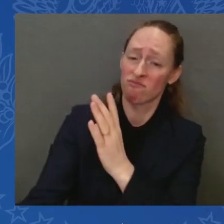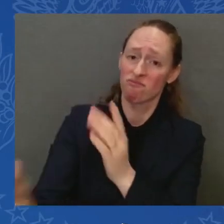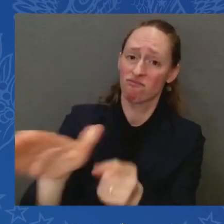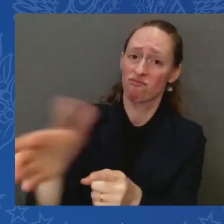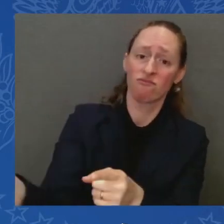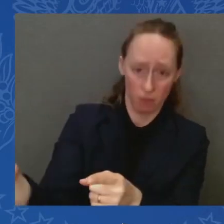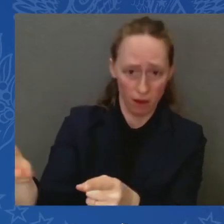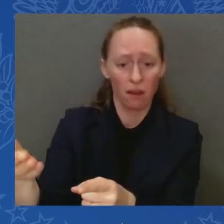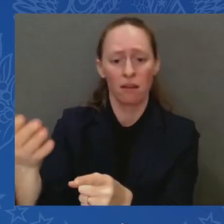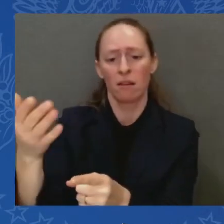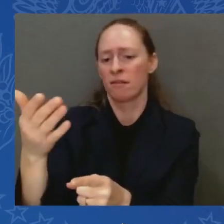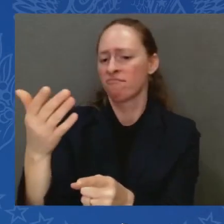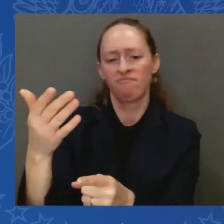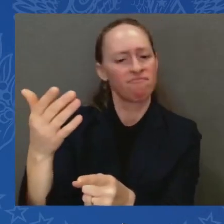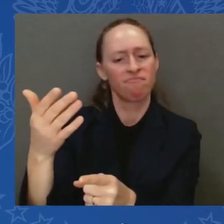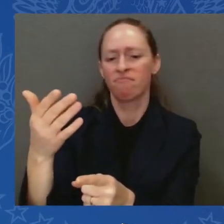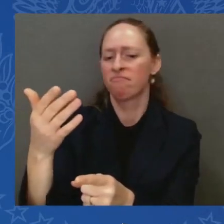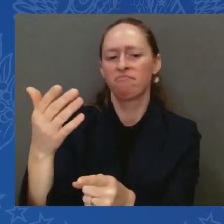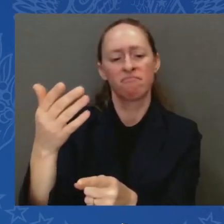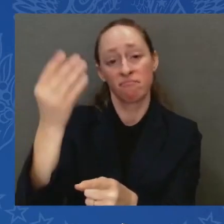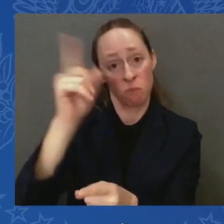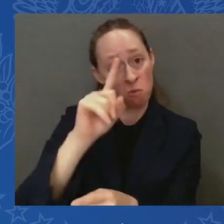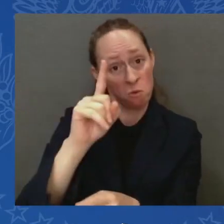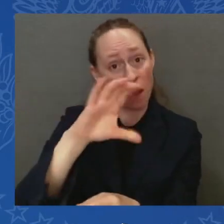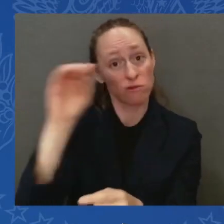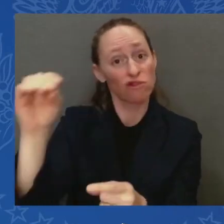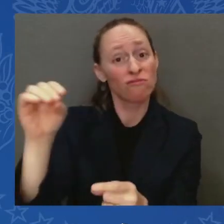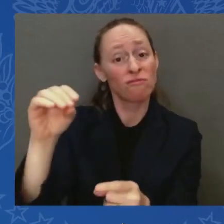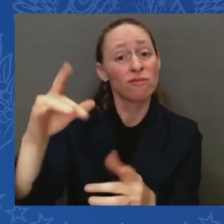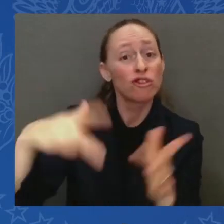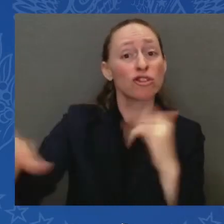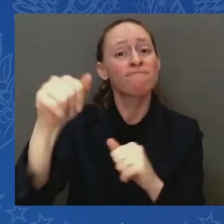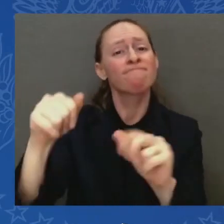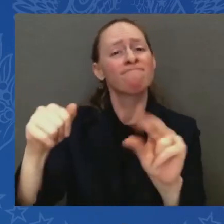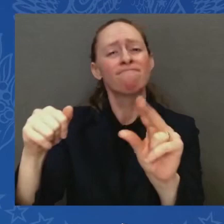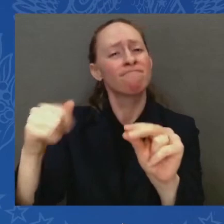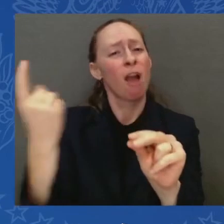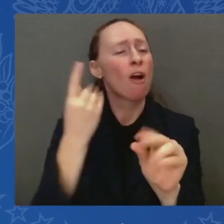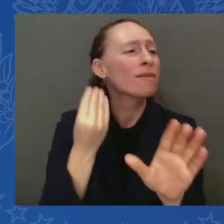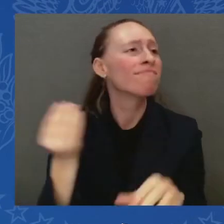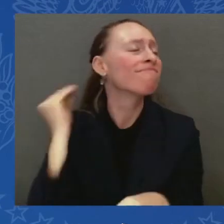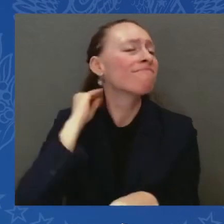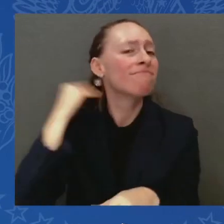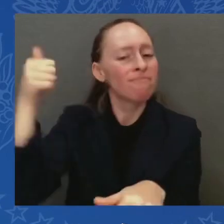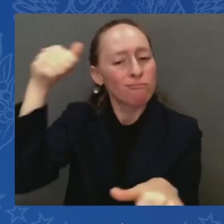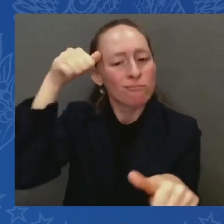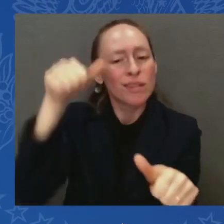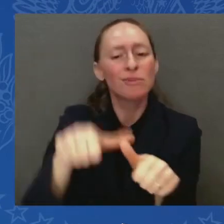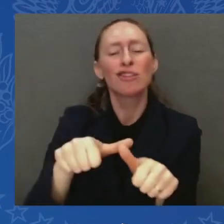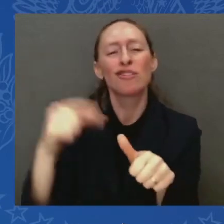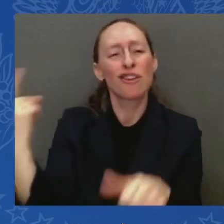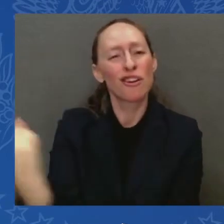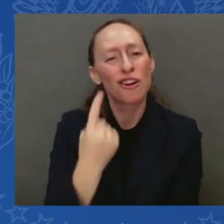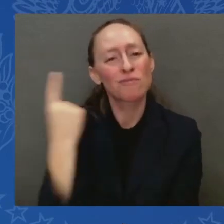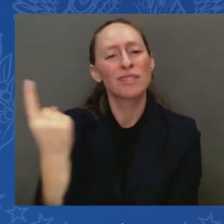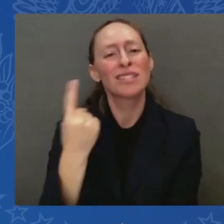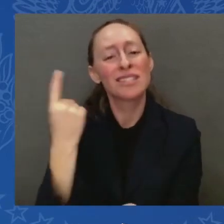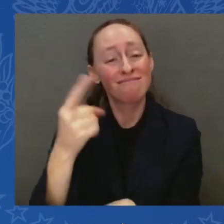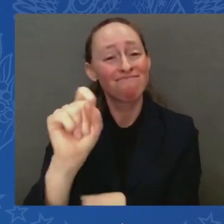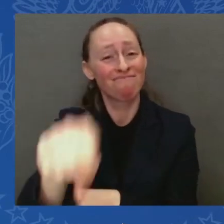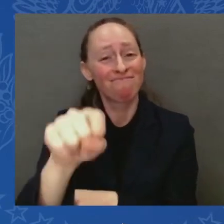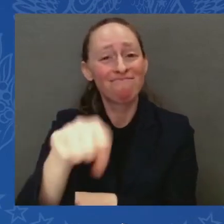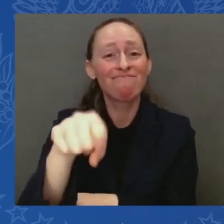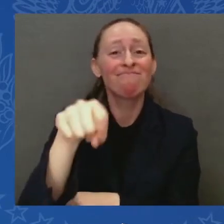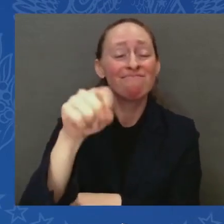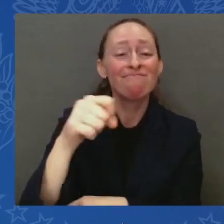their love for you. And I promise you, you'll be walking along some days and say, what would she or he want me to do? You smile when you pass a